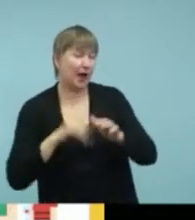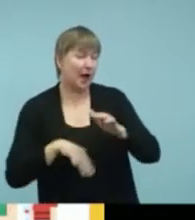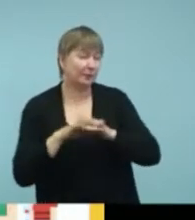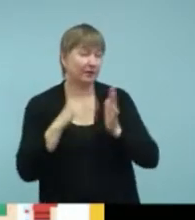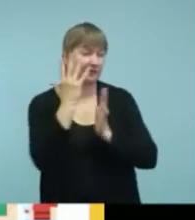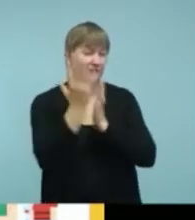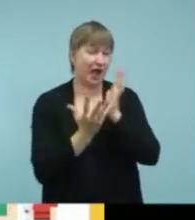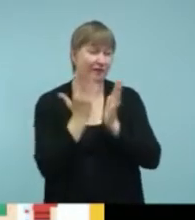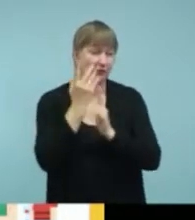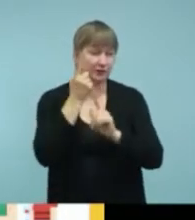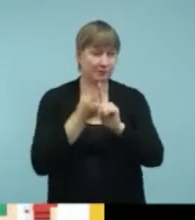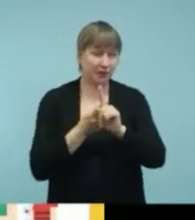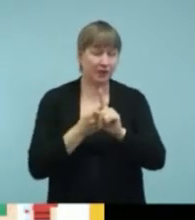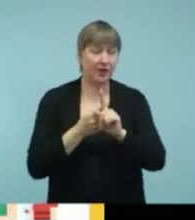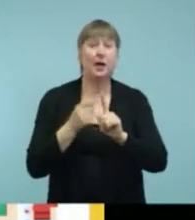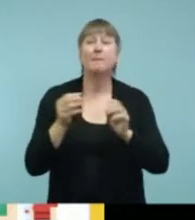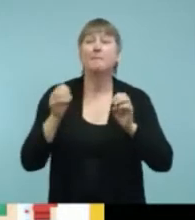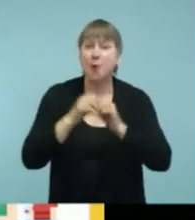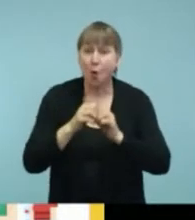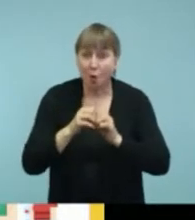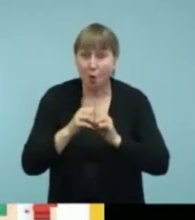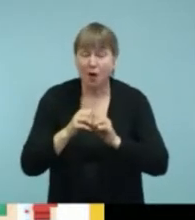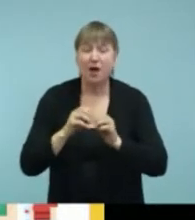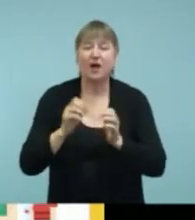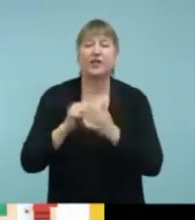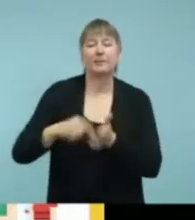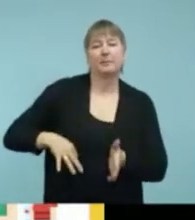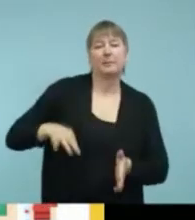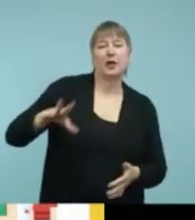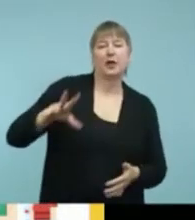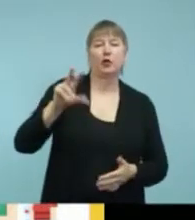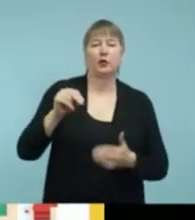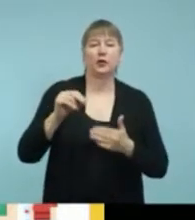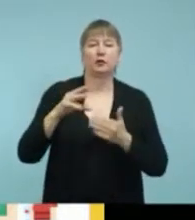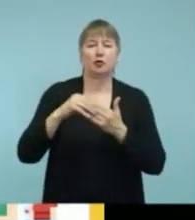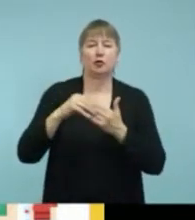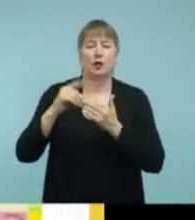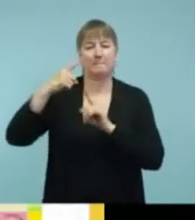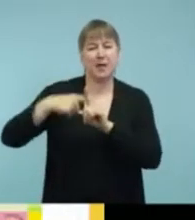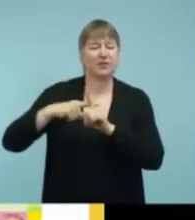$30 per month unlimited. Okay. Next slide.